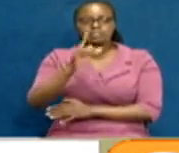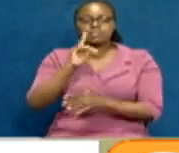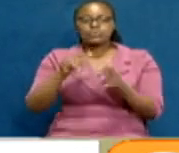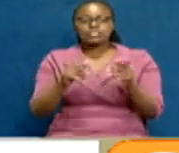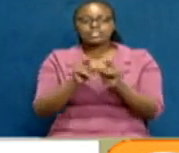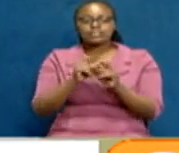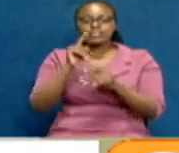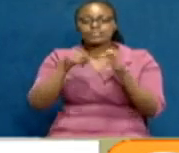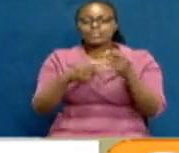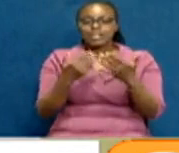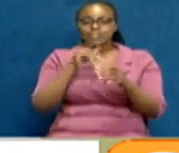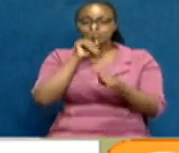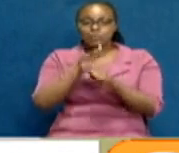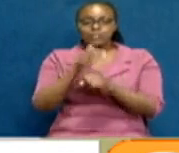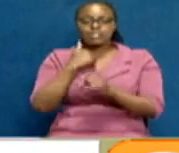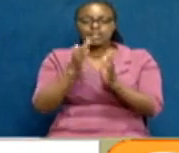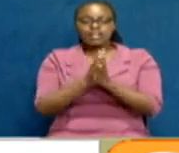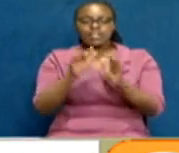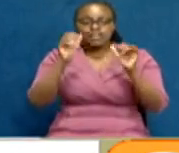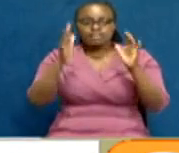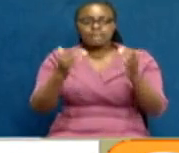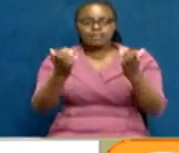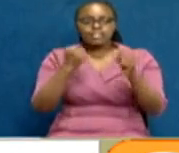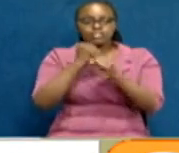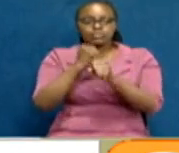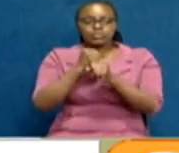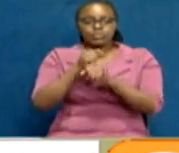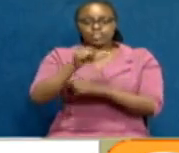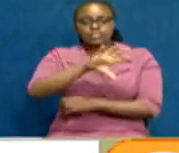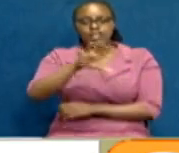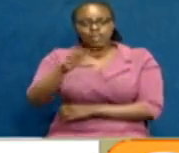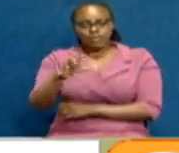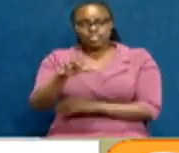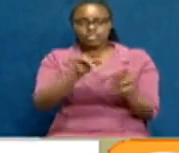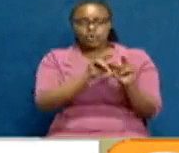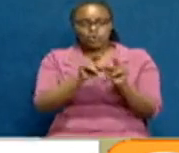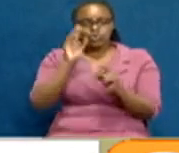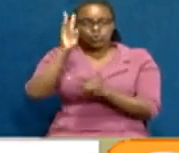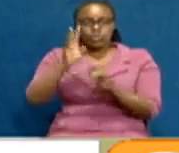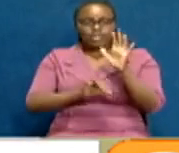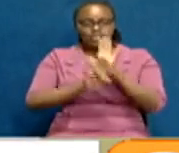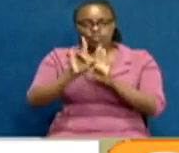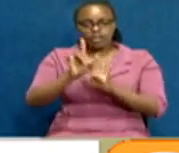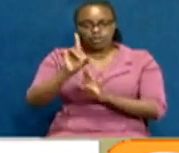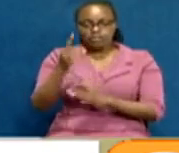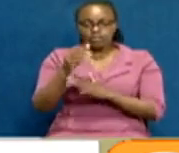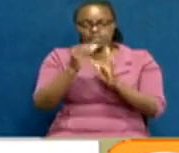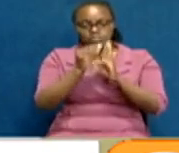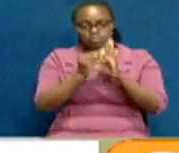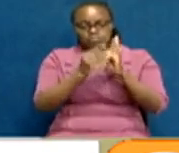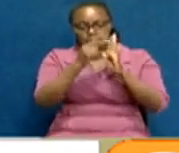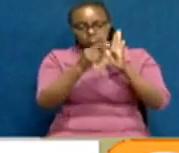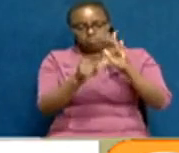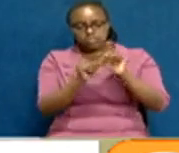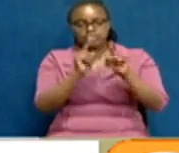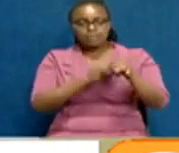this is what was promised, this is what farmers need to be done in this county, and then we'll develop scorecards such that